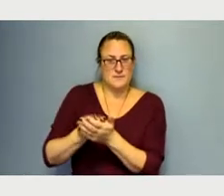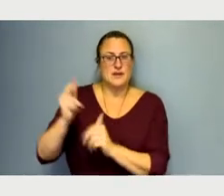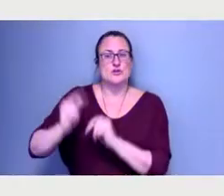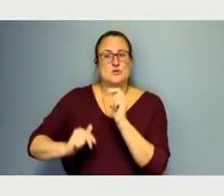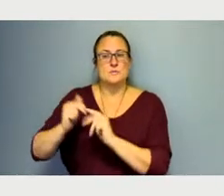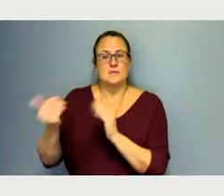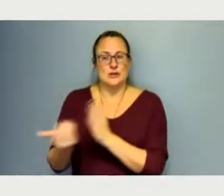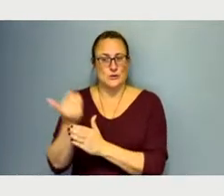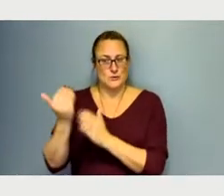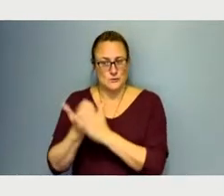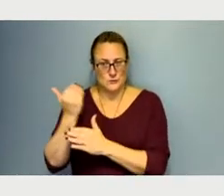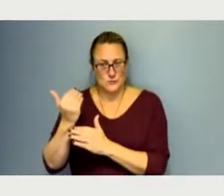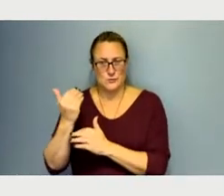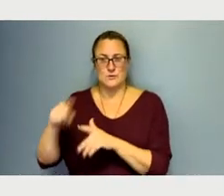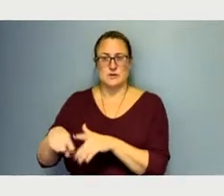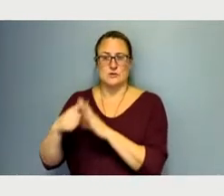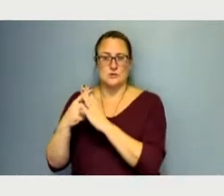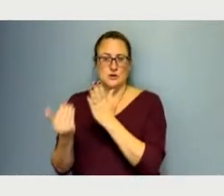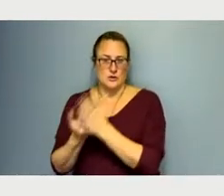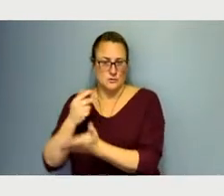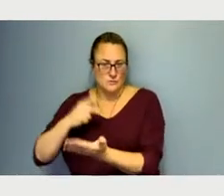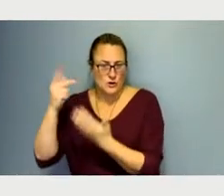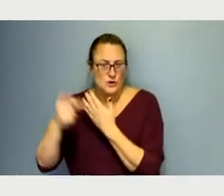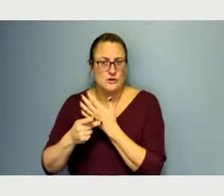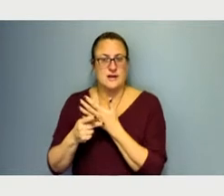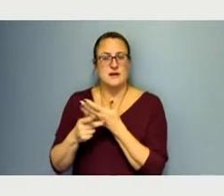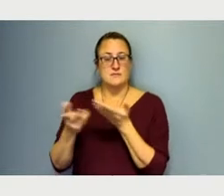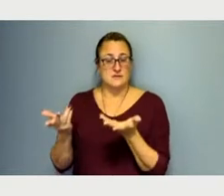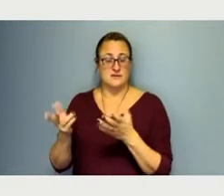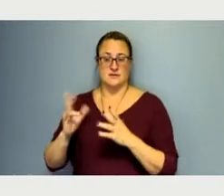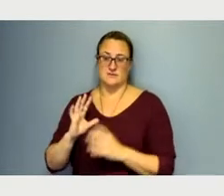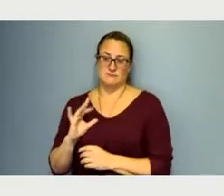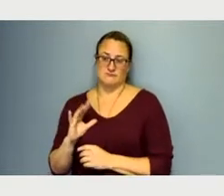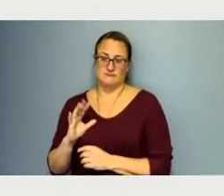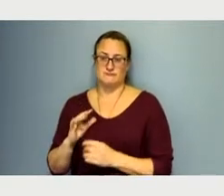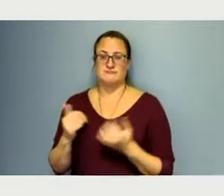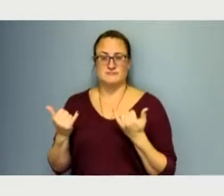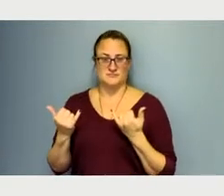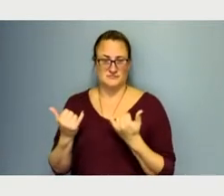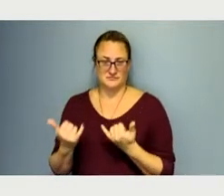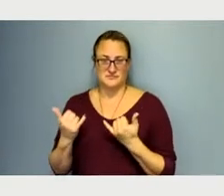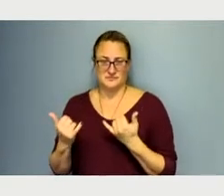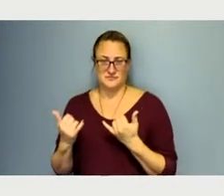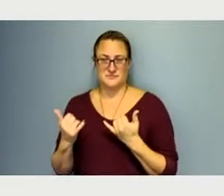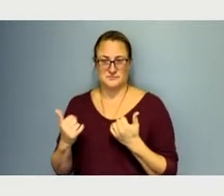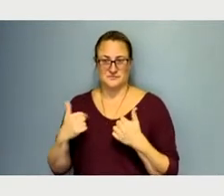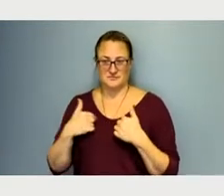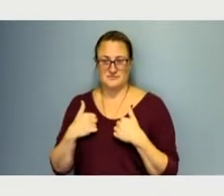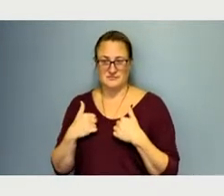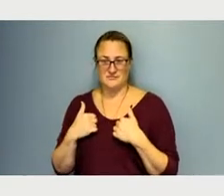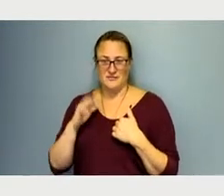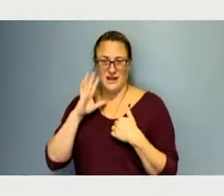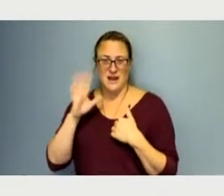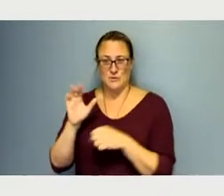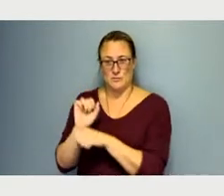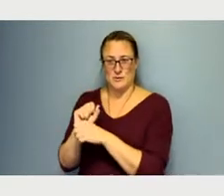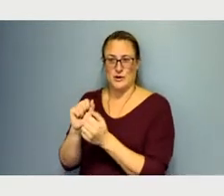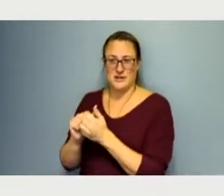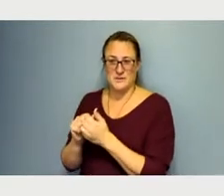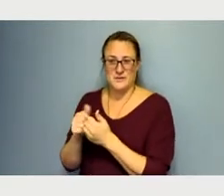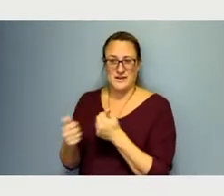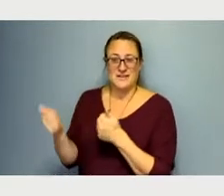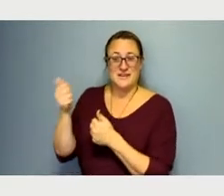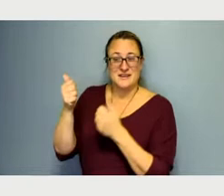and to start up new programs. And so happy to say that I will be standing along with the commissioners and others